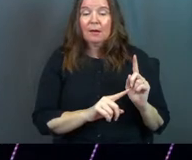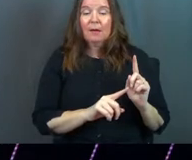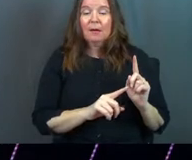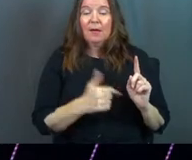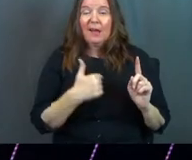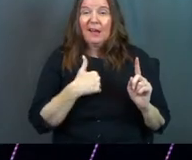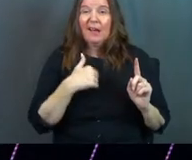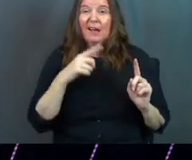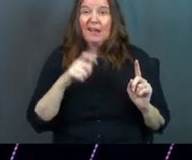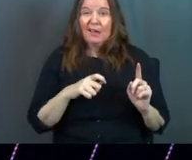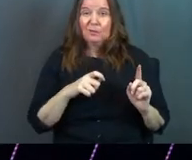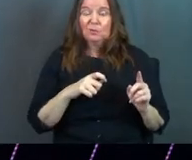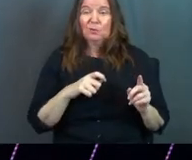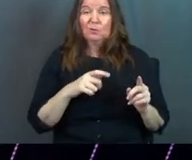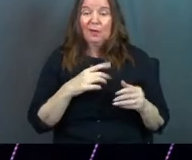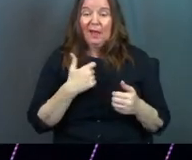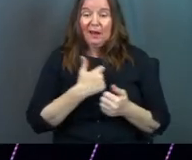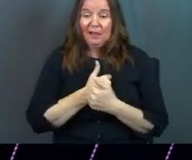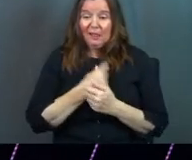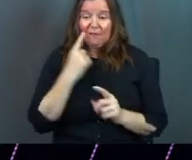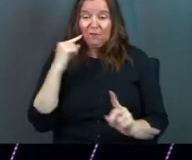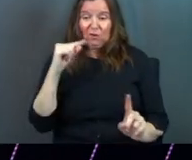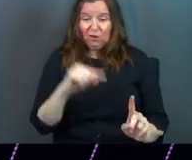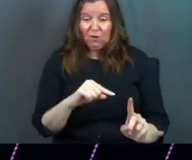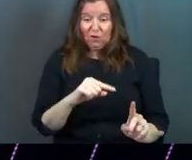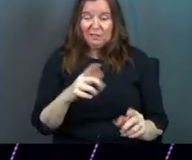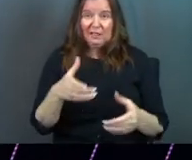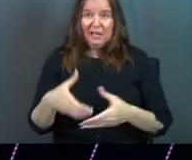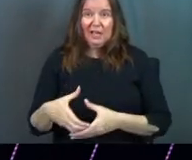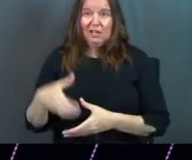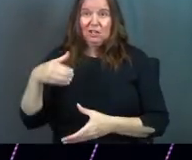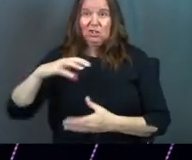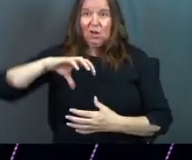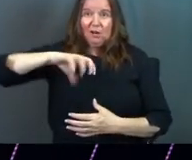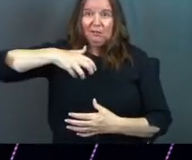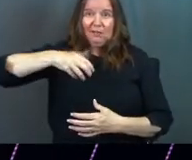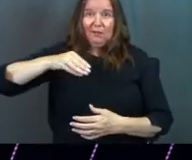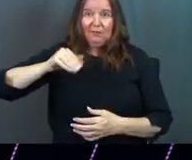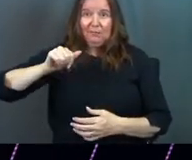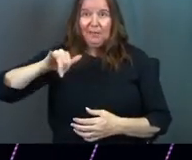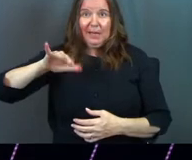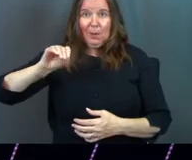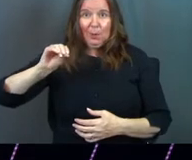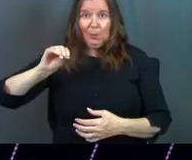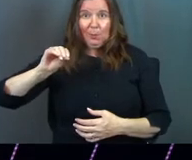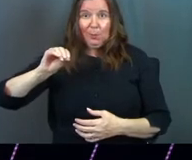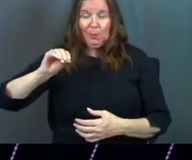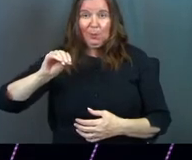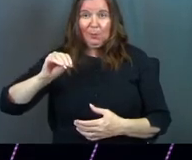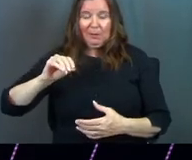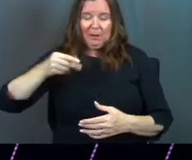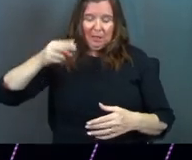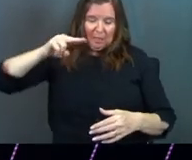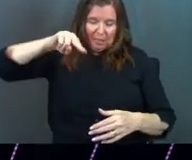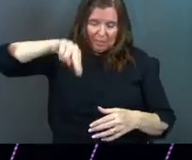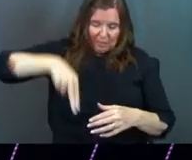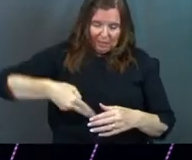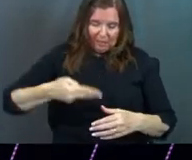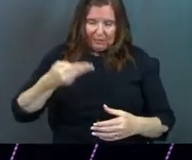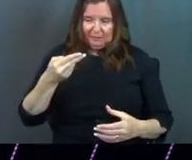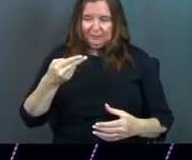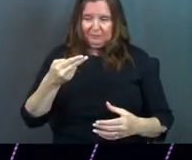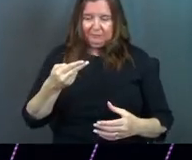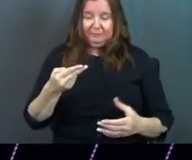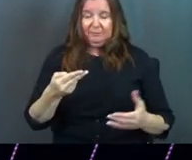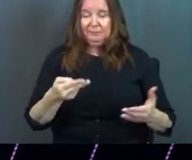I had to, out of love for her, take a jar of mayonnaise, put a knife in